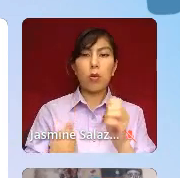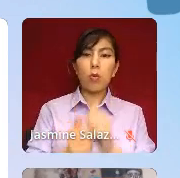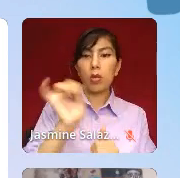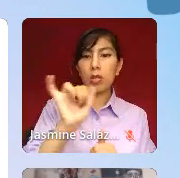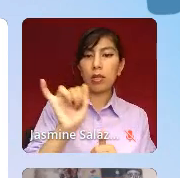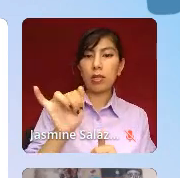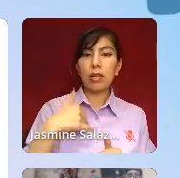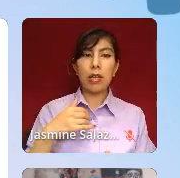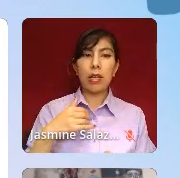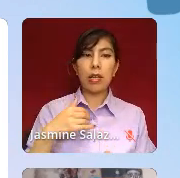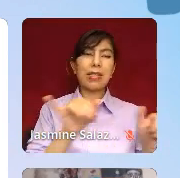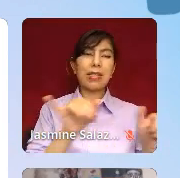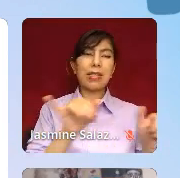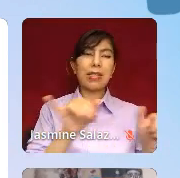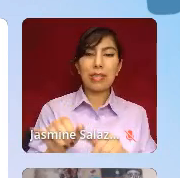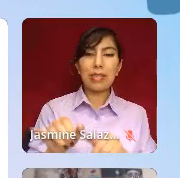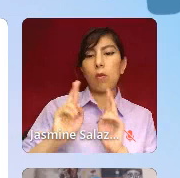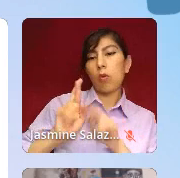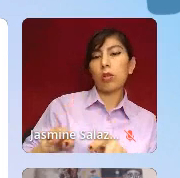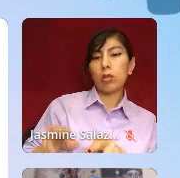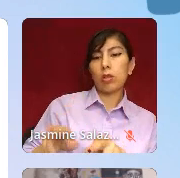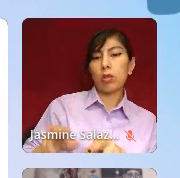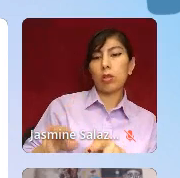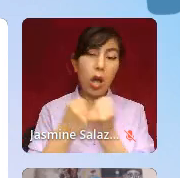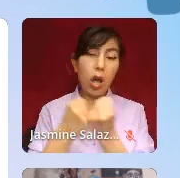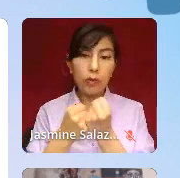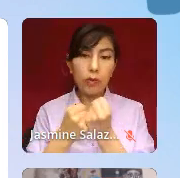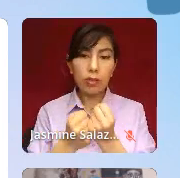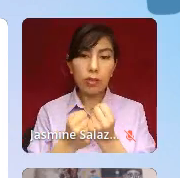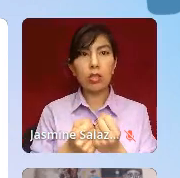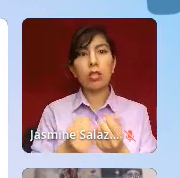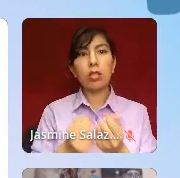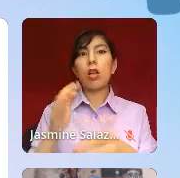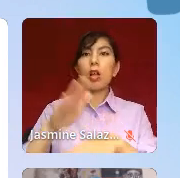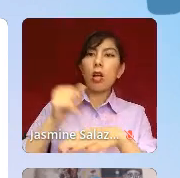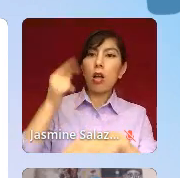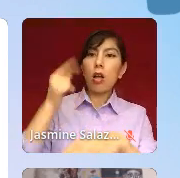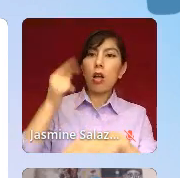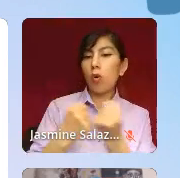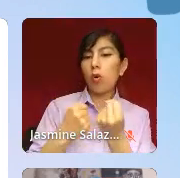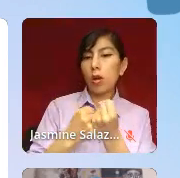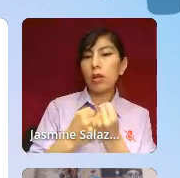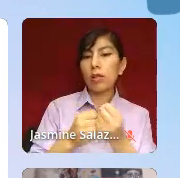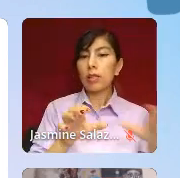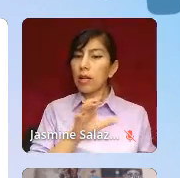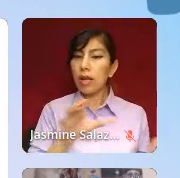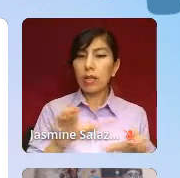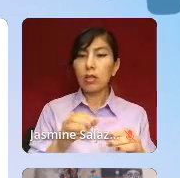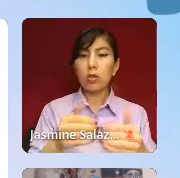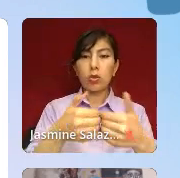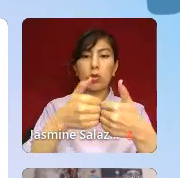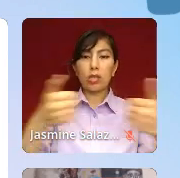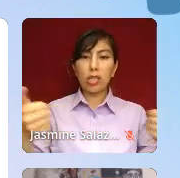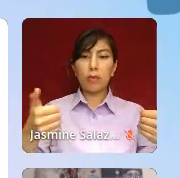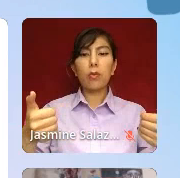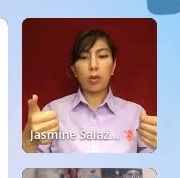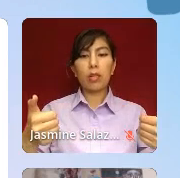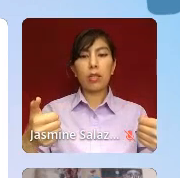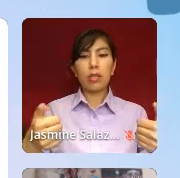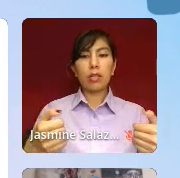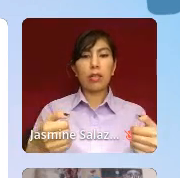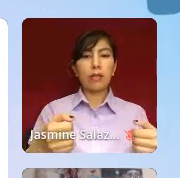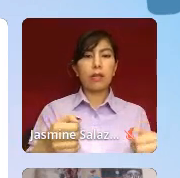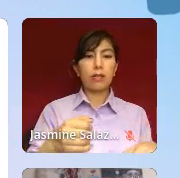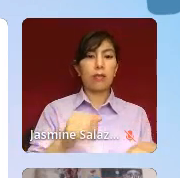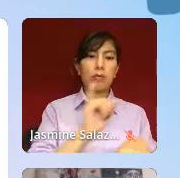devastating outcomes. So advocacy, this is a call for action, a call for advocacy to separate these institutions.